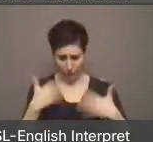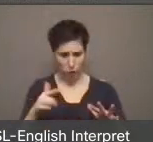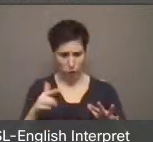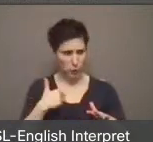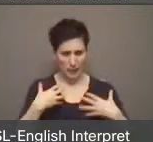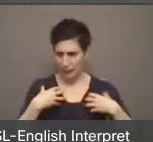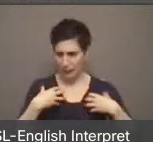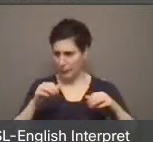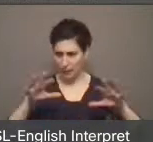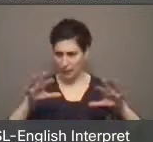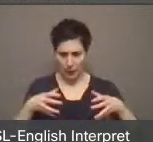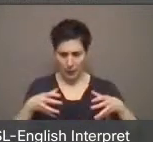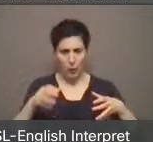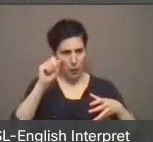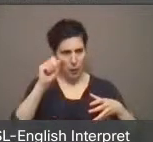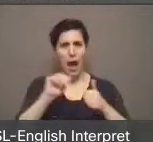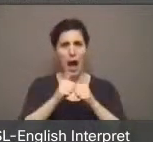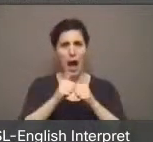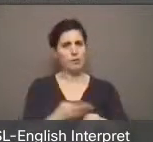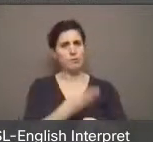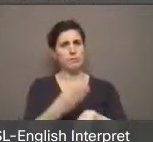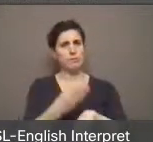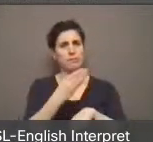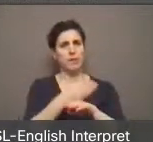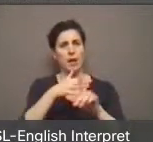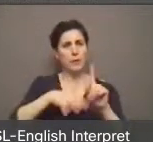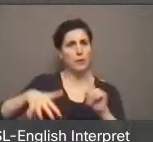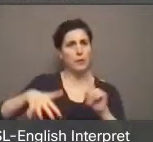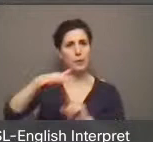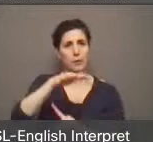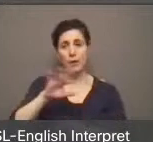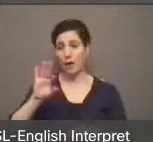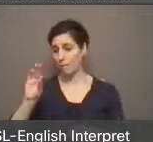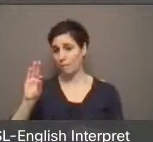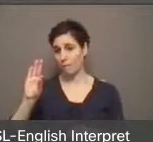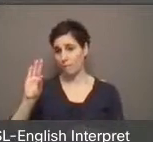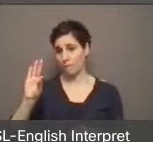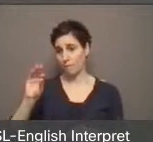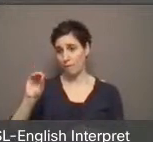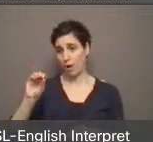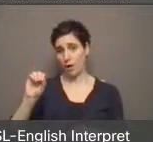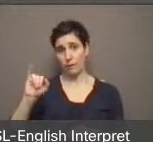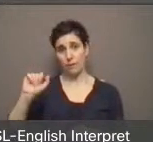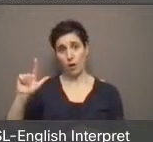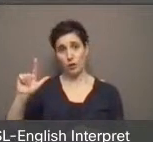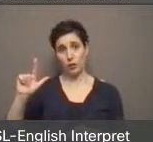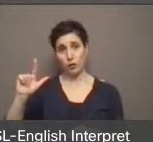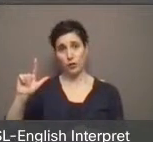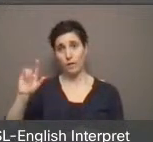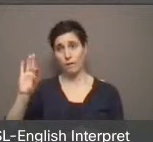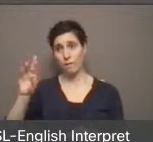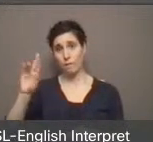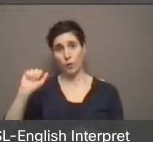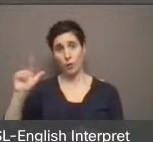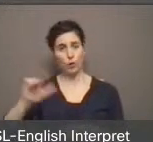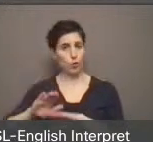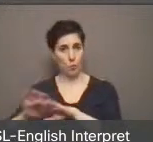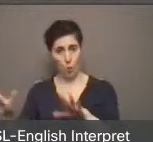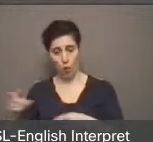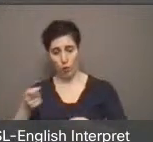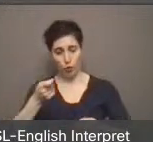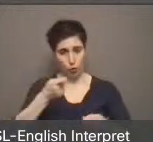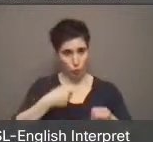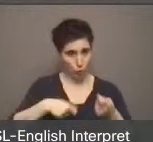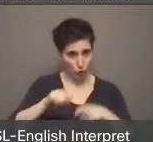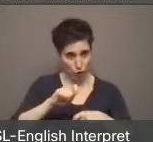plans for switching from a fossil fuel gas furnace to an air source heat pump. But how could we get the required